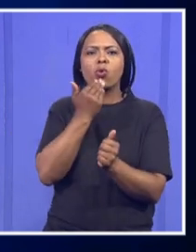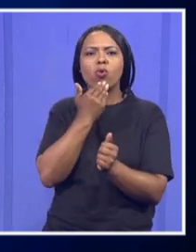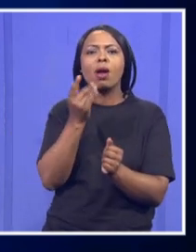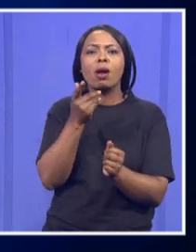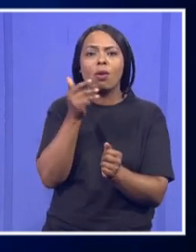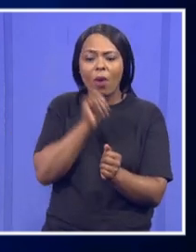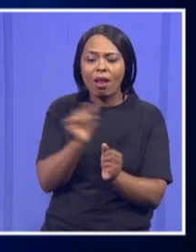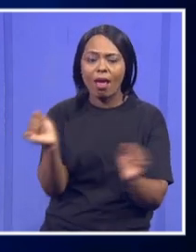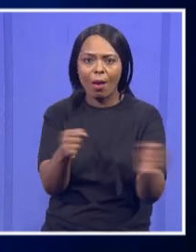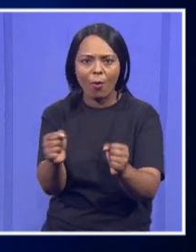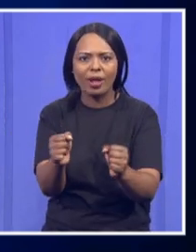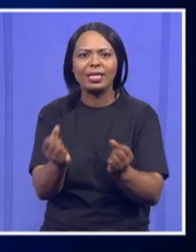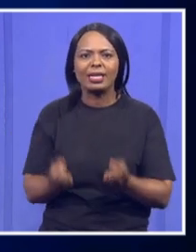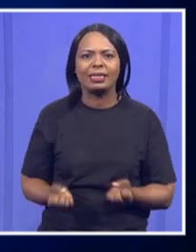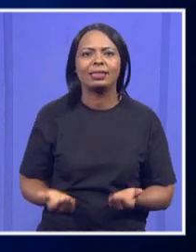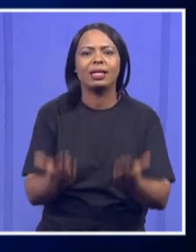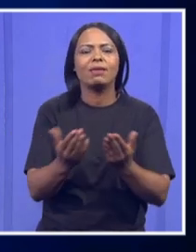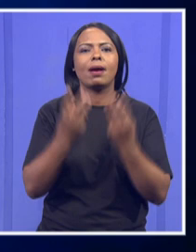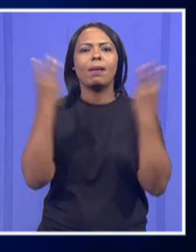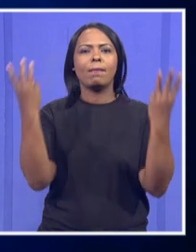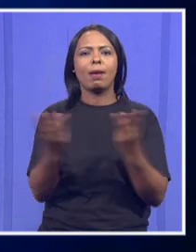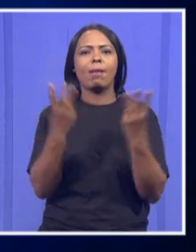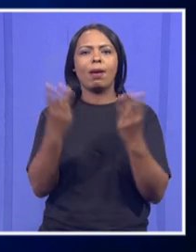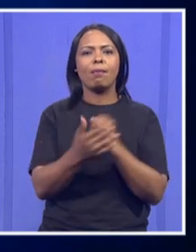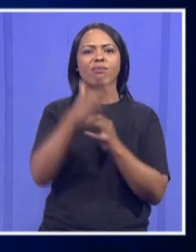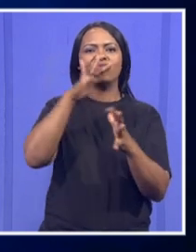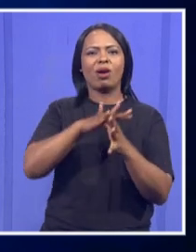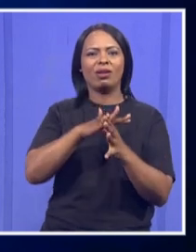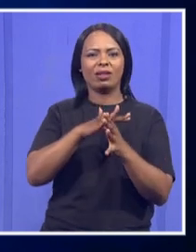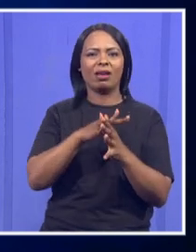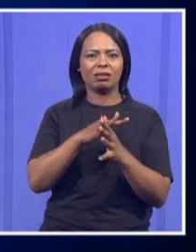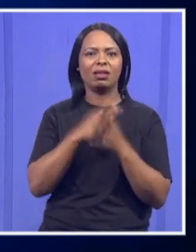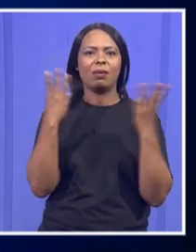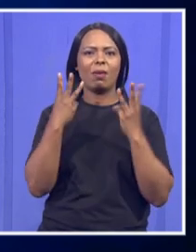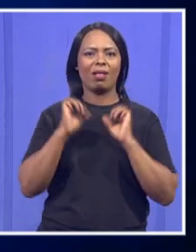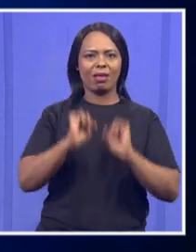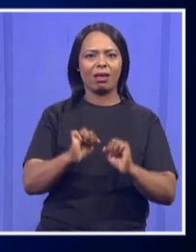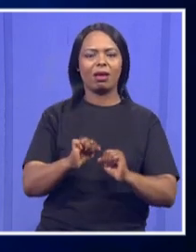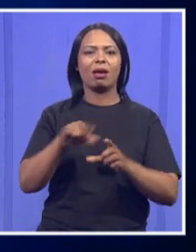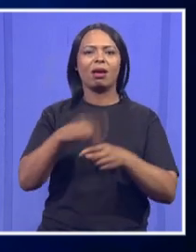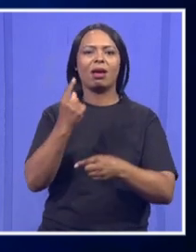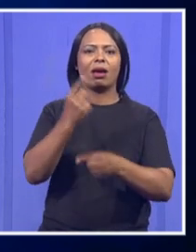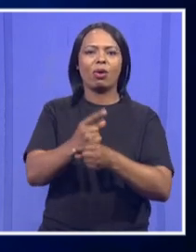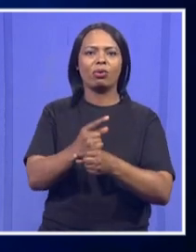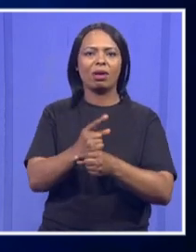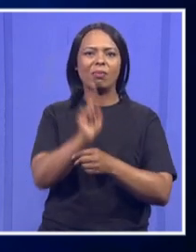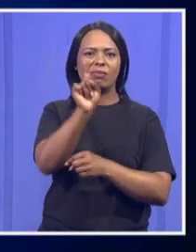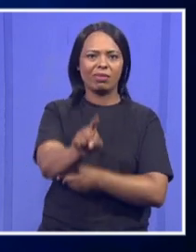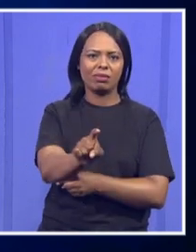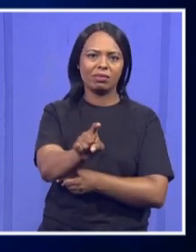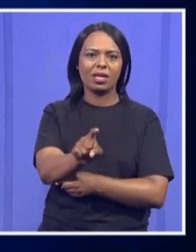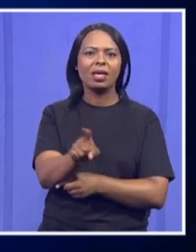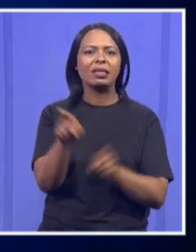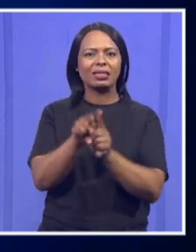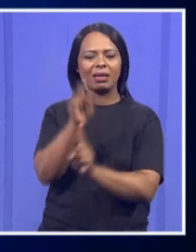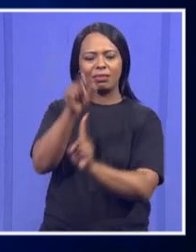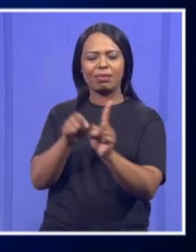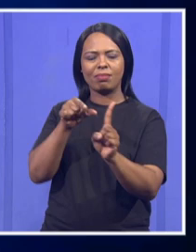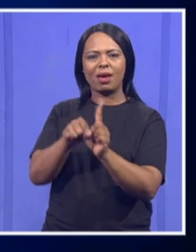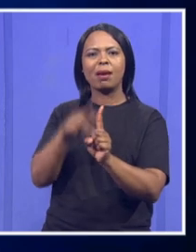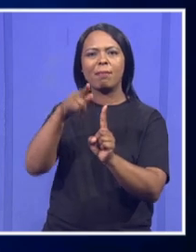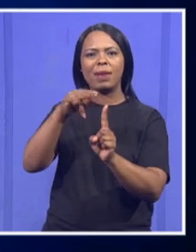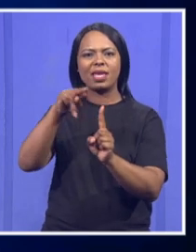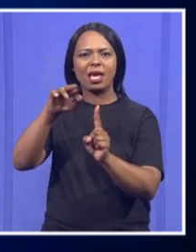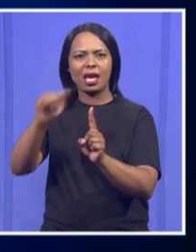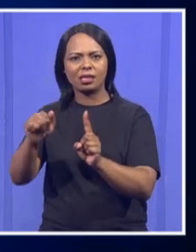particular services to the general society of Hauden. That's why the people like Banyaza, who resonate very